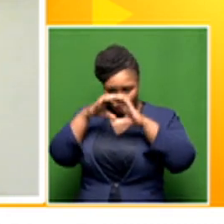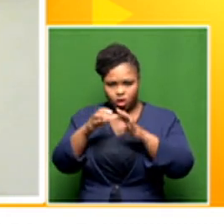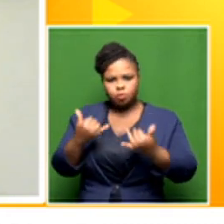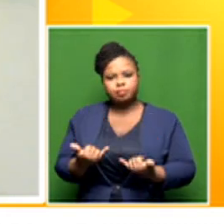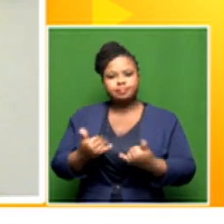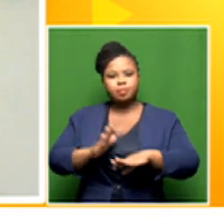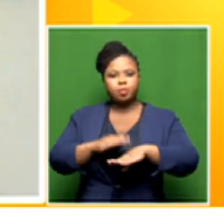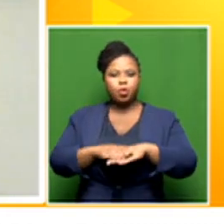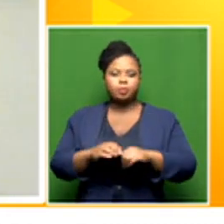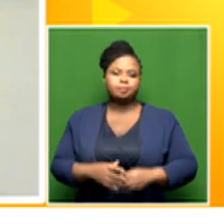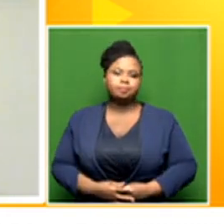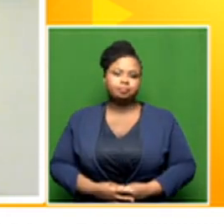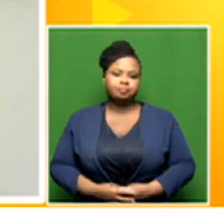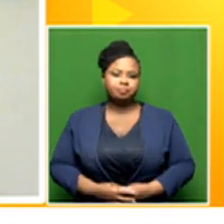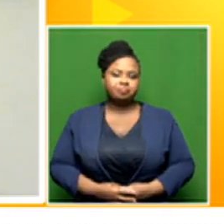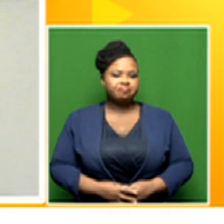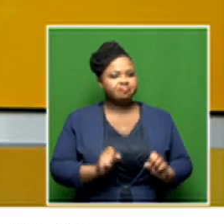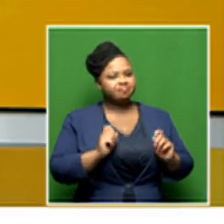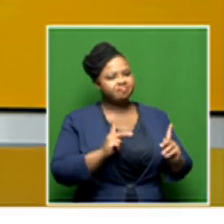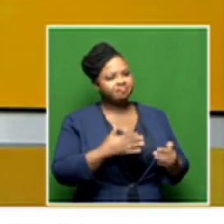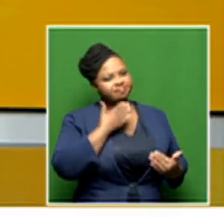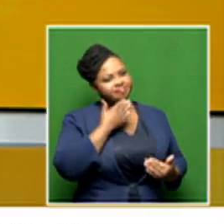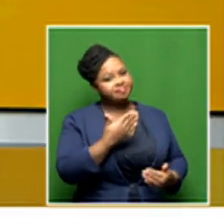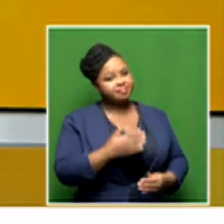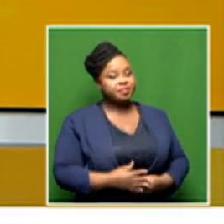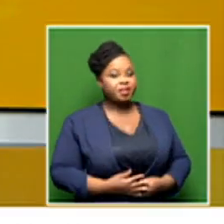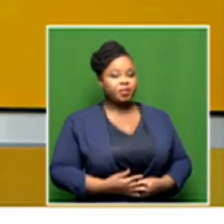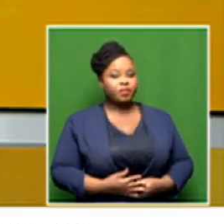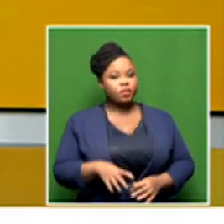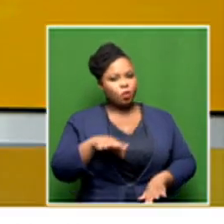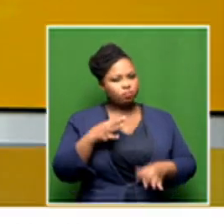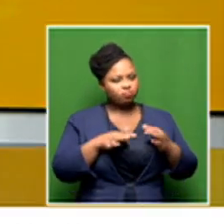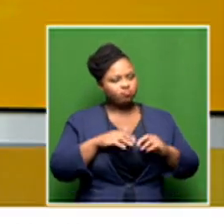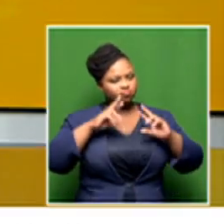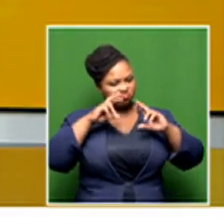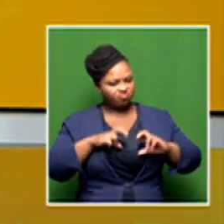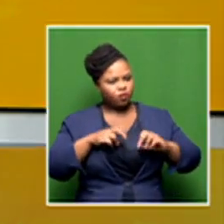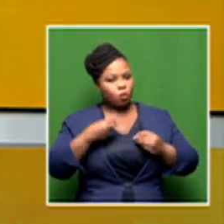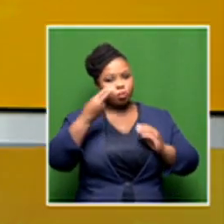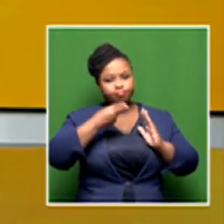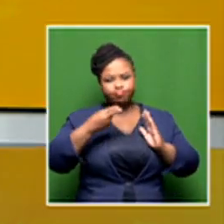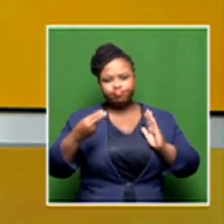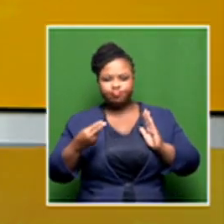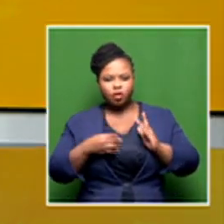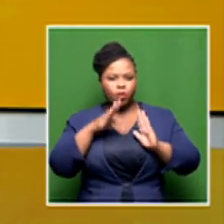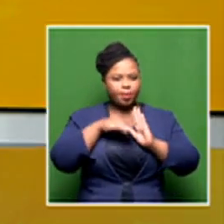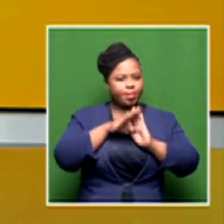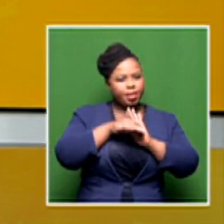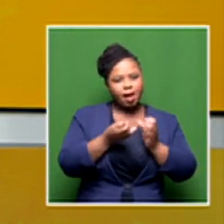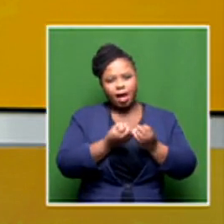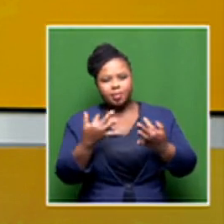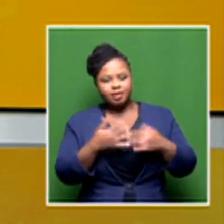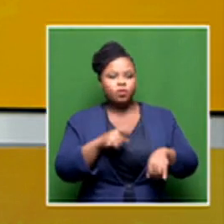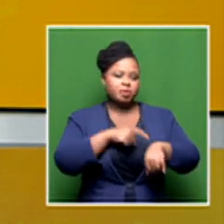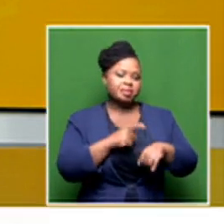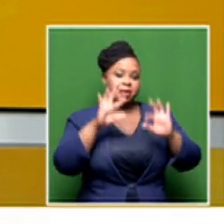stage of the trajectory. All right. Thank you for that look at the graphs for your opinion and for giving us your